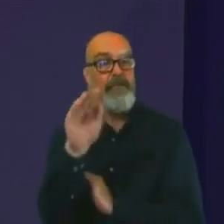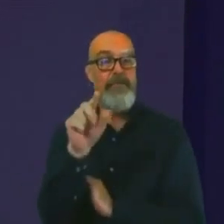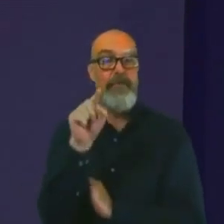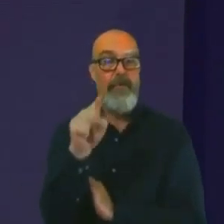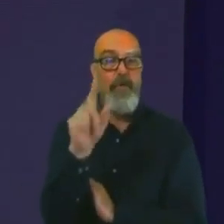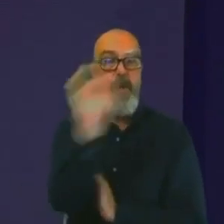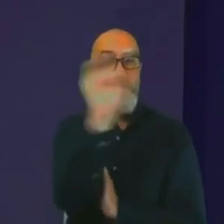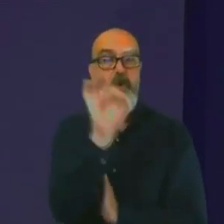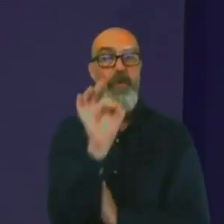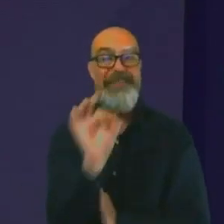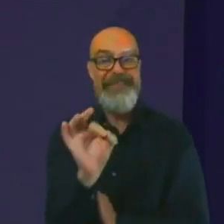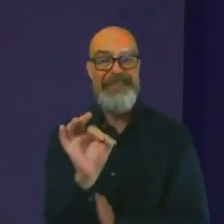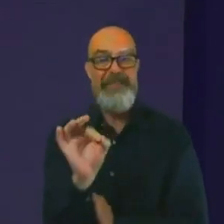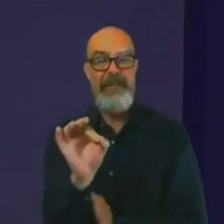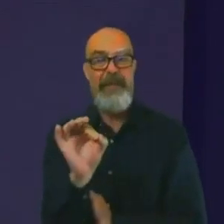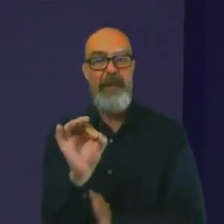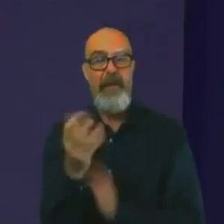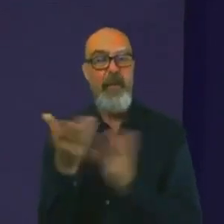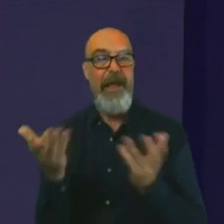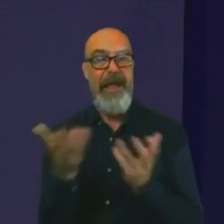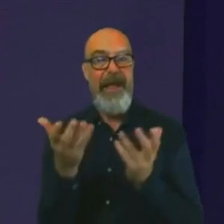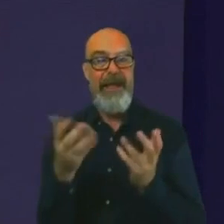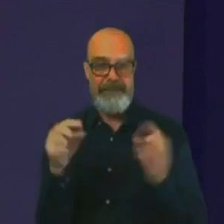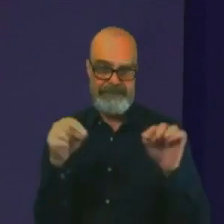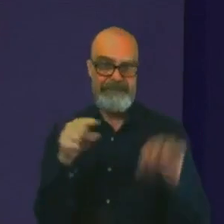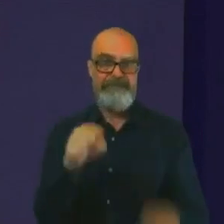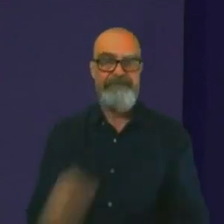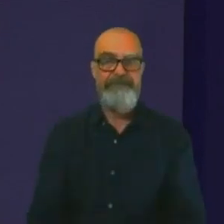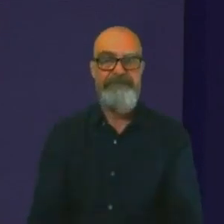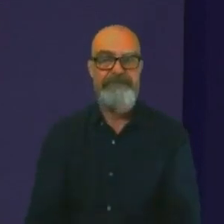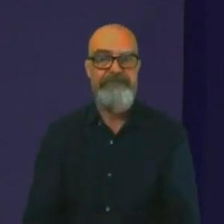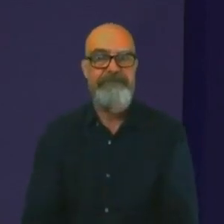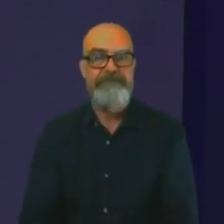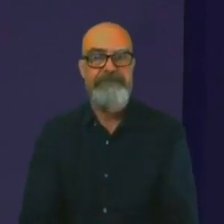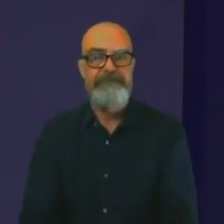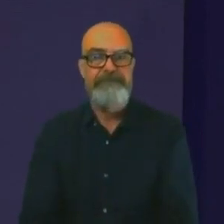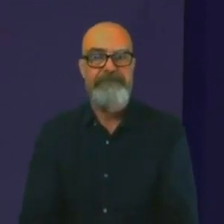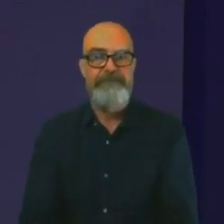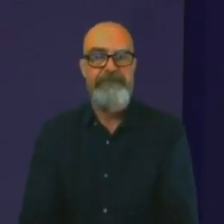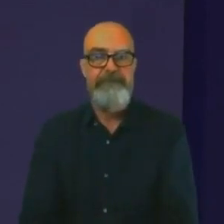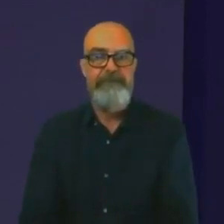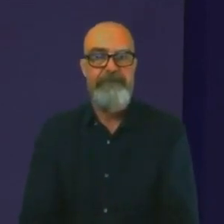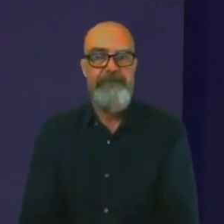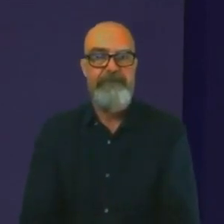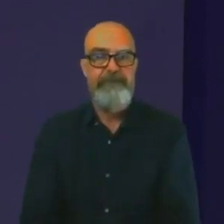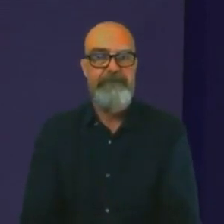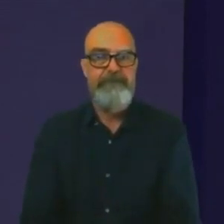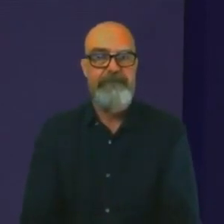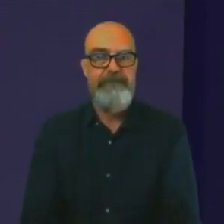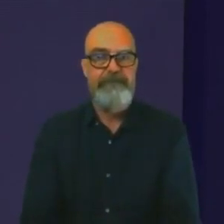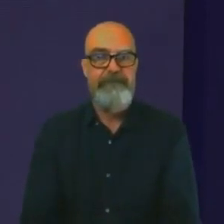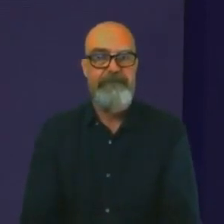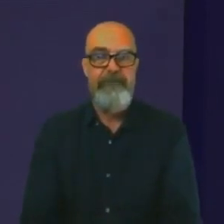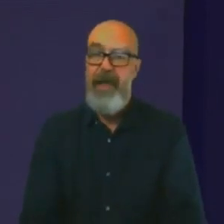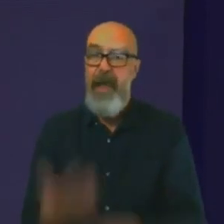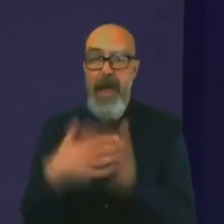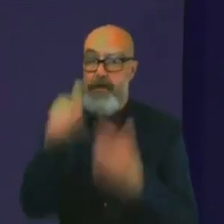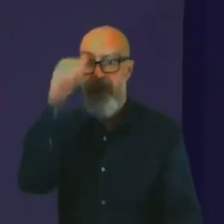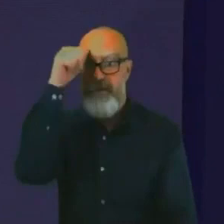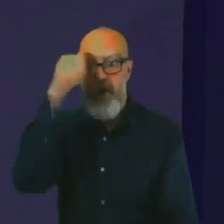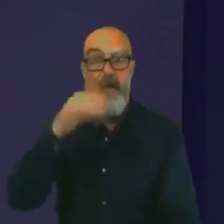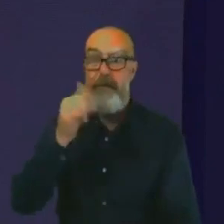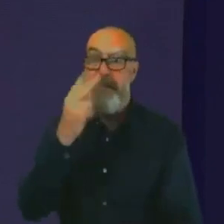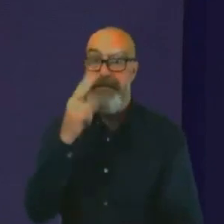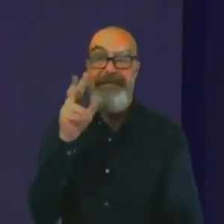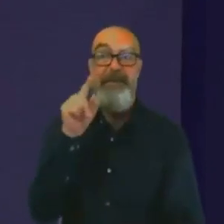Explore, which you'll find at mtfy.org.uk. And you never know, we might be seeing you right here